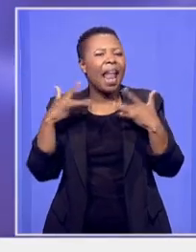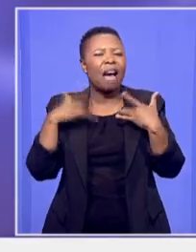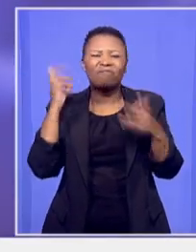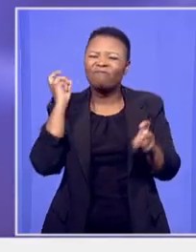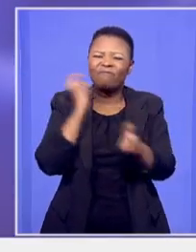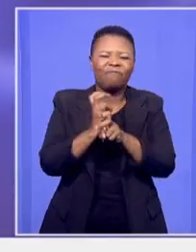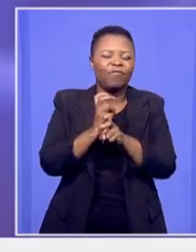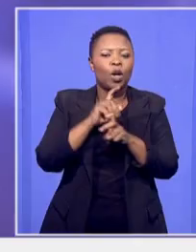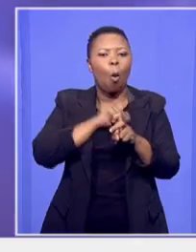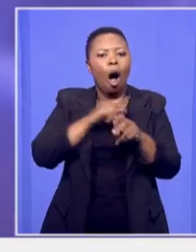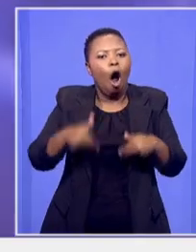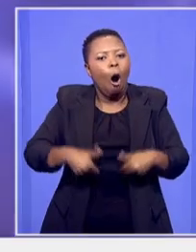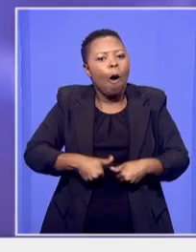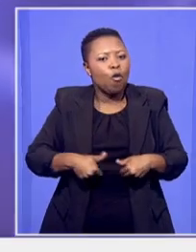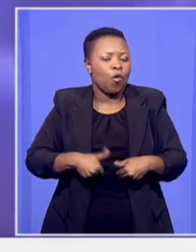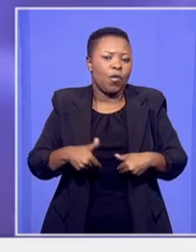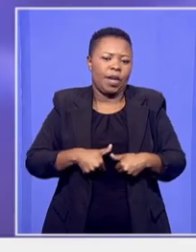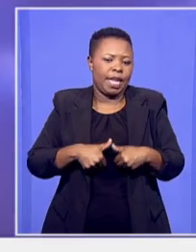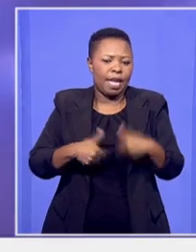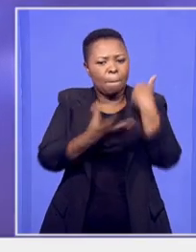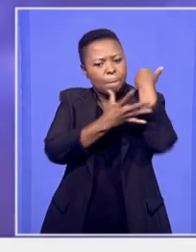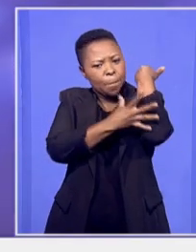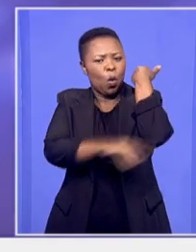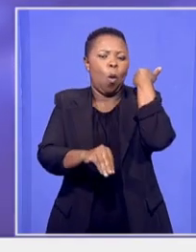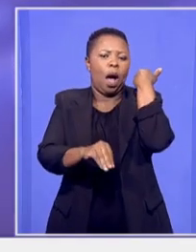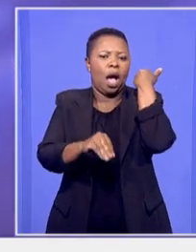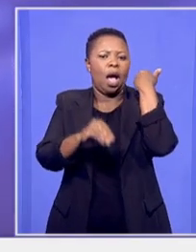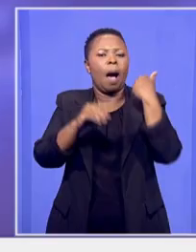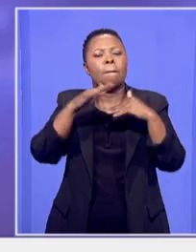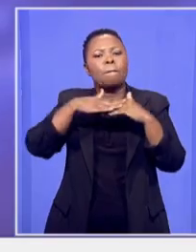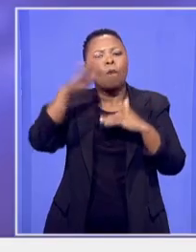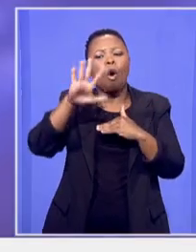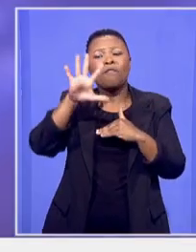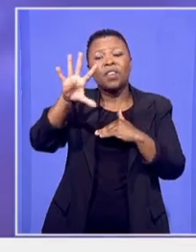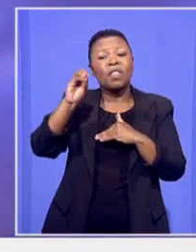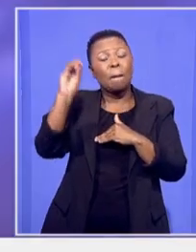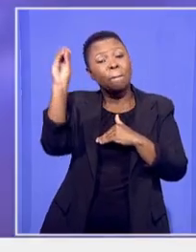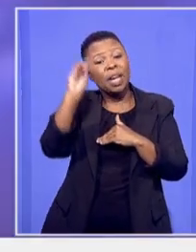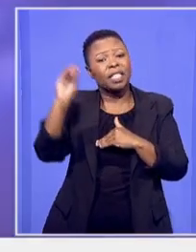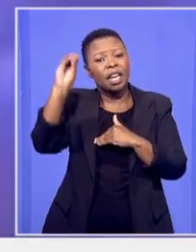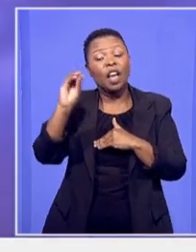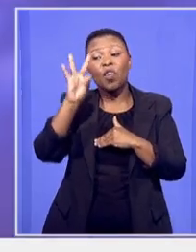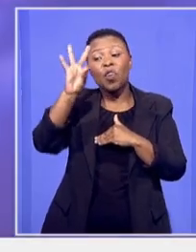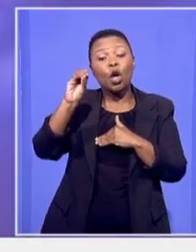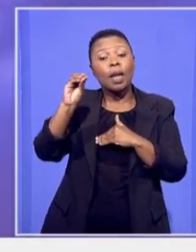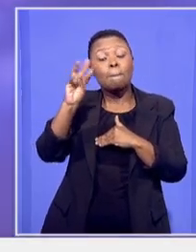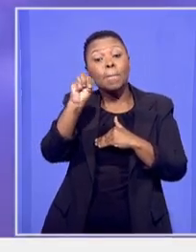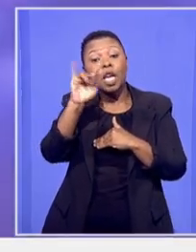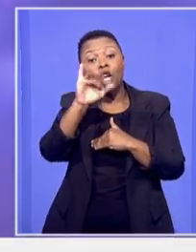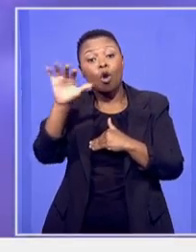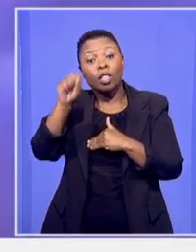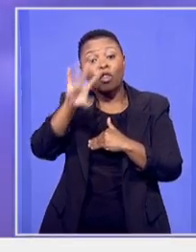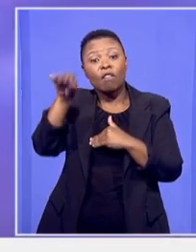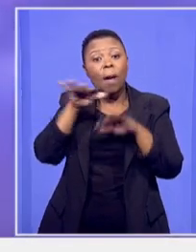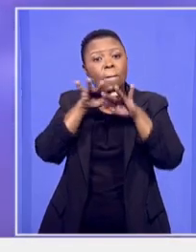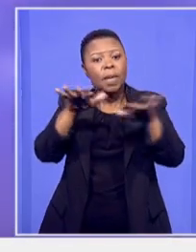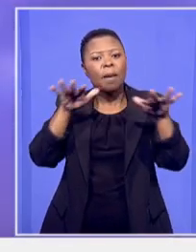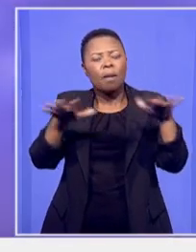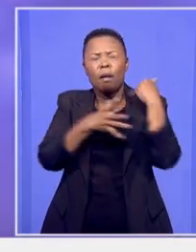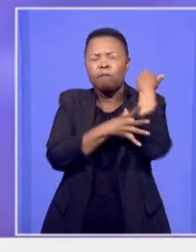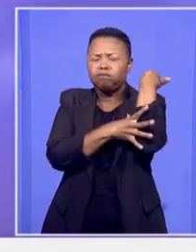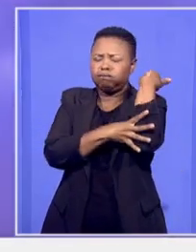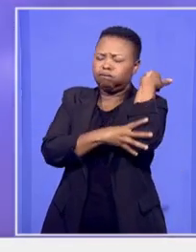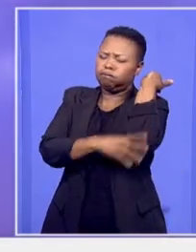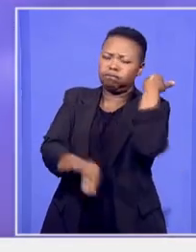more than 50 percent 30 million South Africans are living in abject poverty